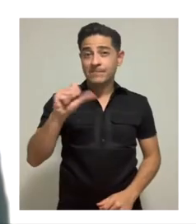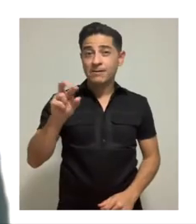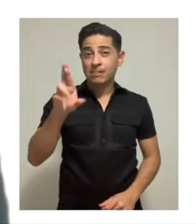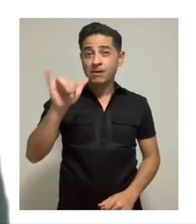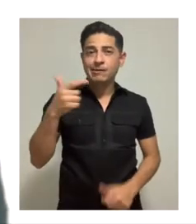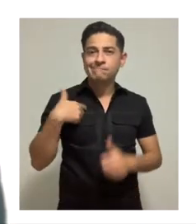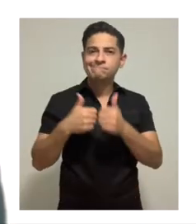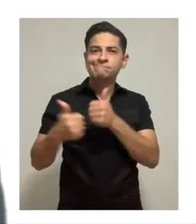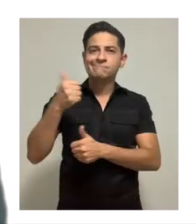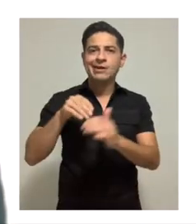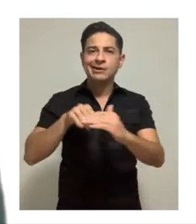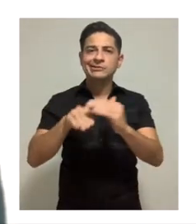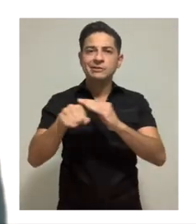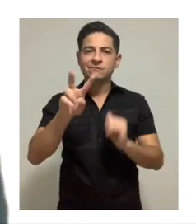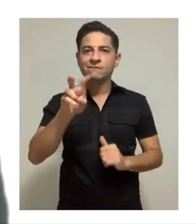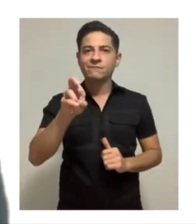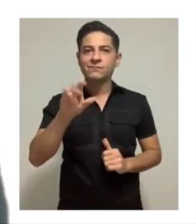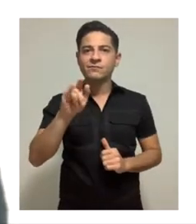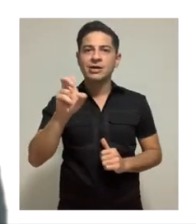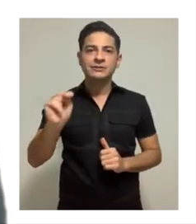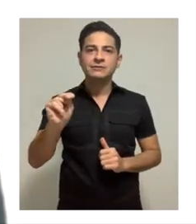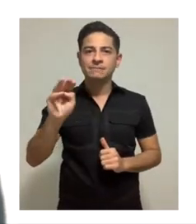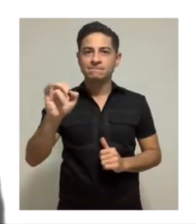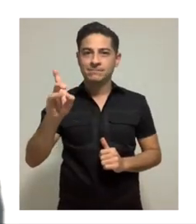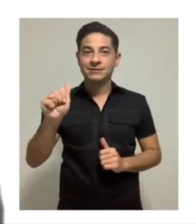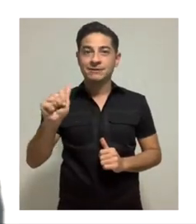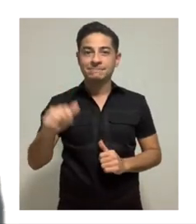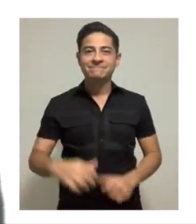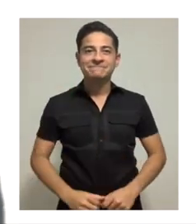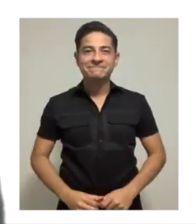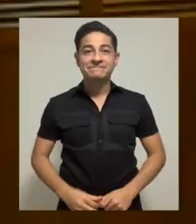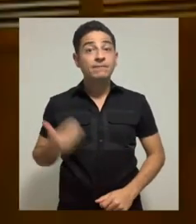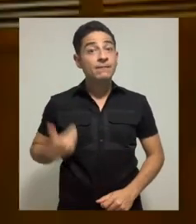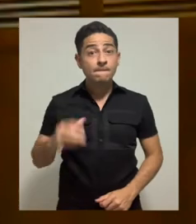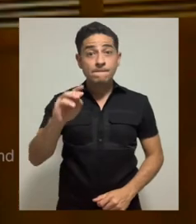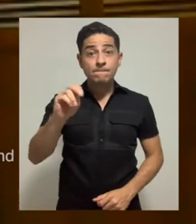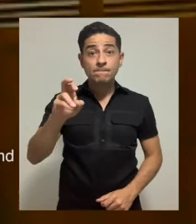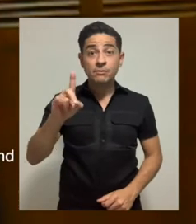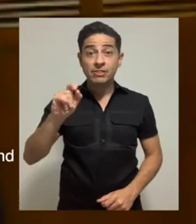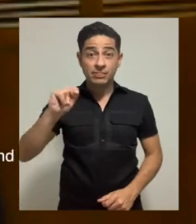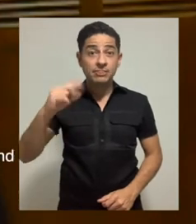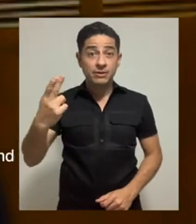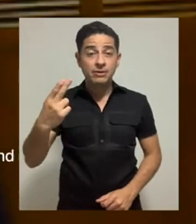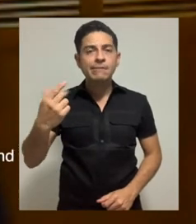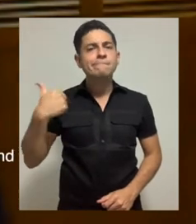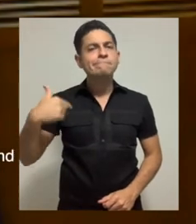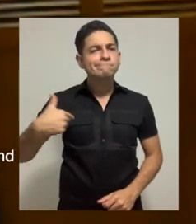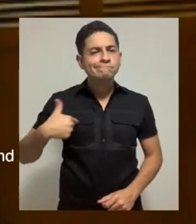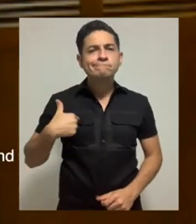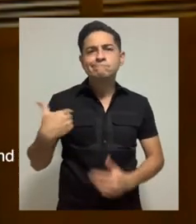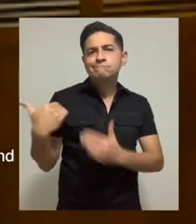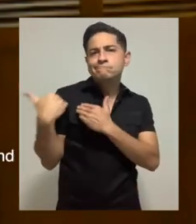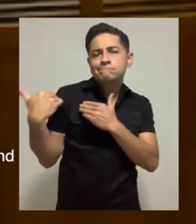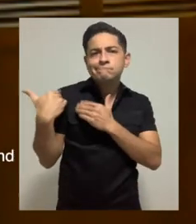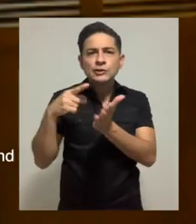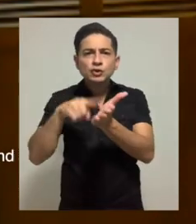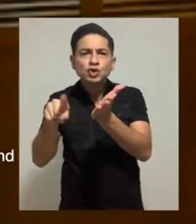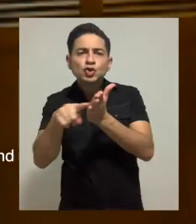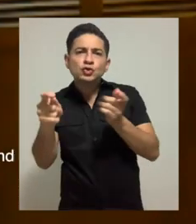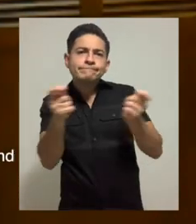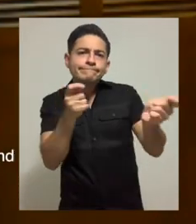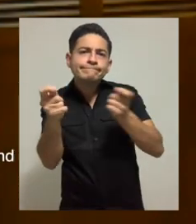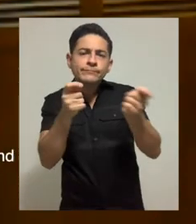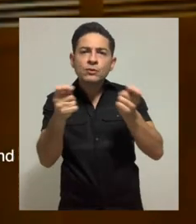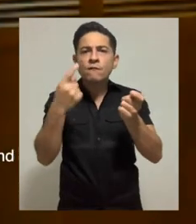I'm Larry Goldberg and I'm the Head of Accessibility for Verizon Media. I'm Meredith Ringel-Morris and I am the